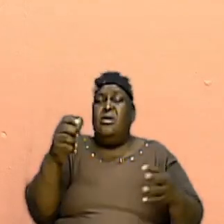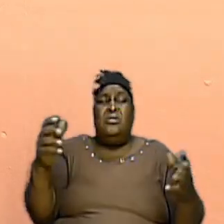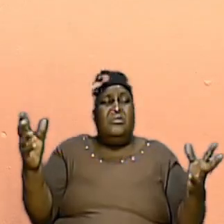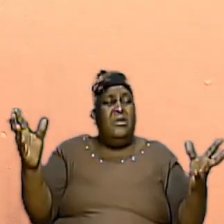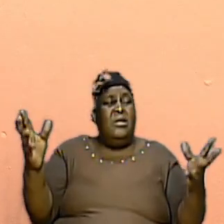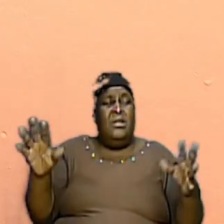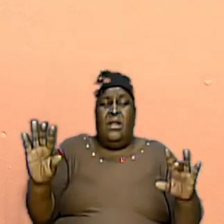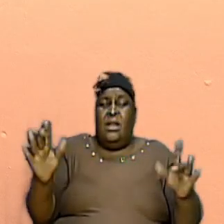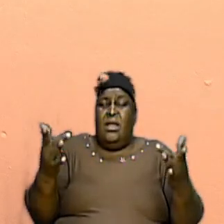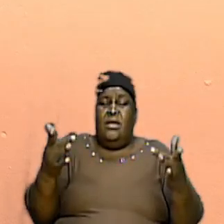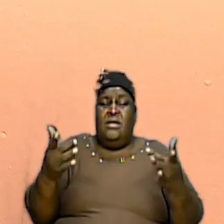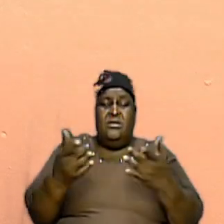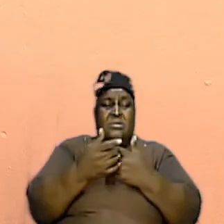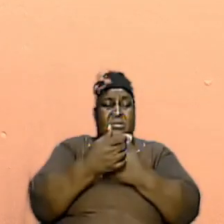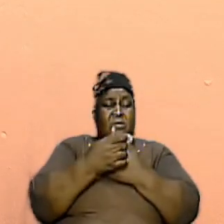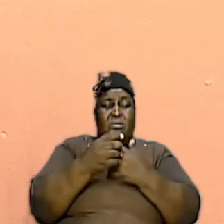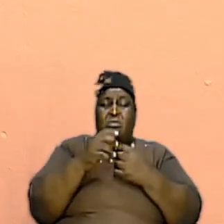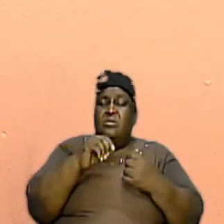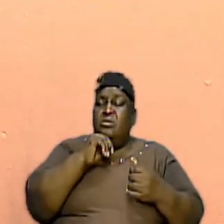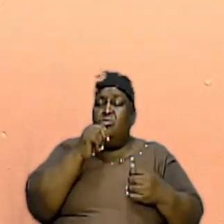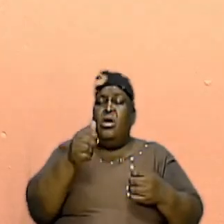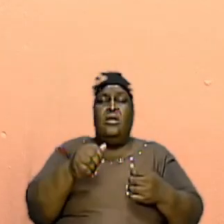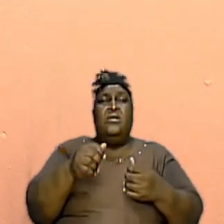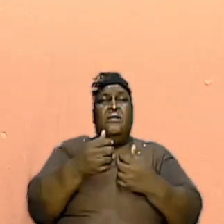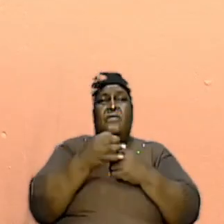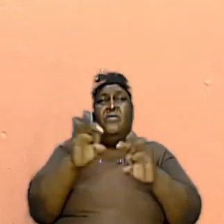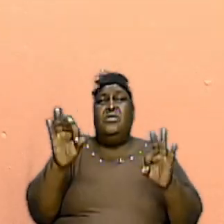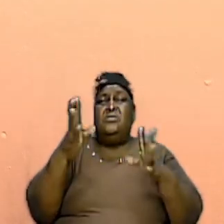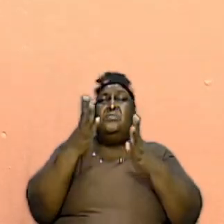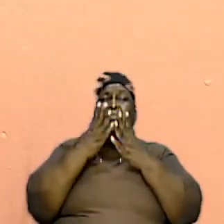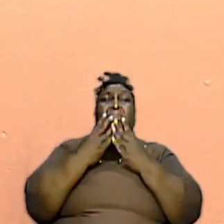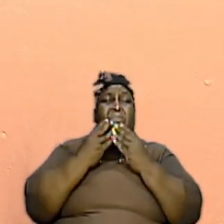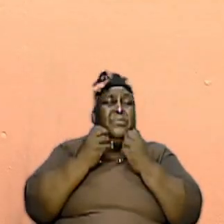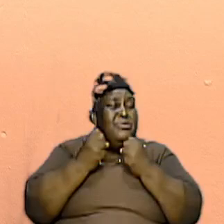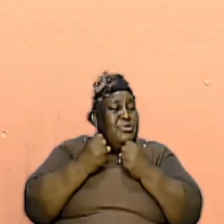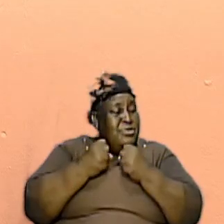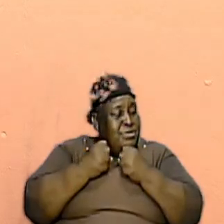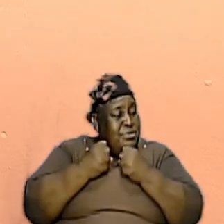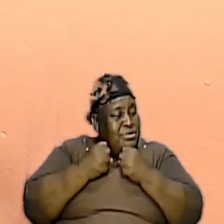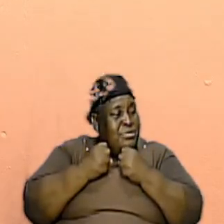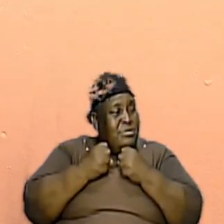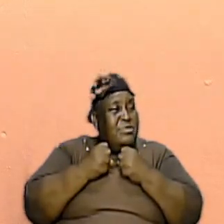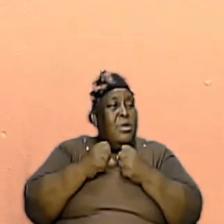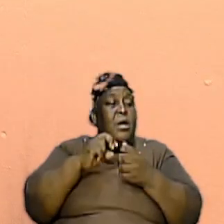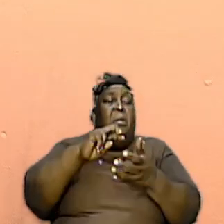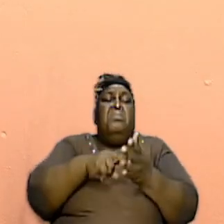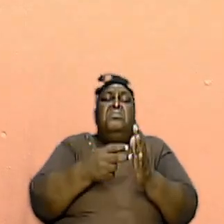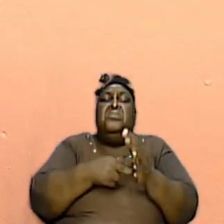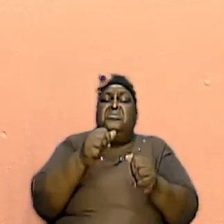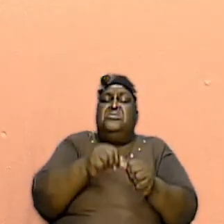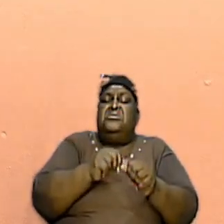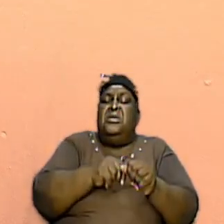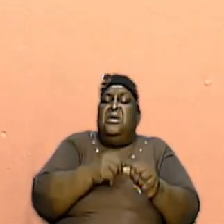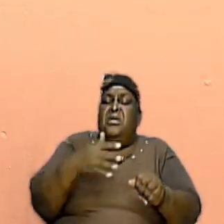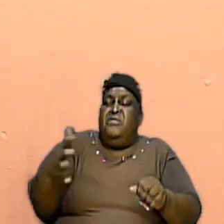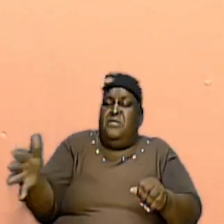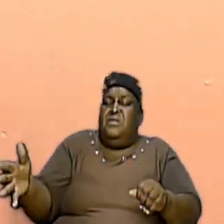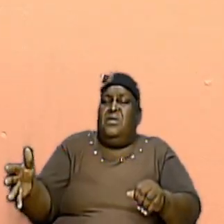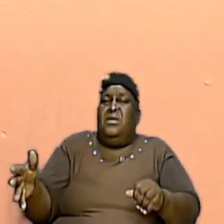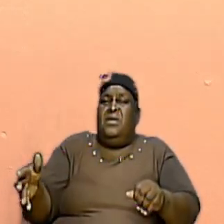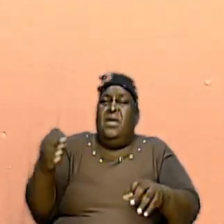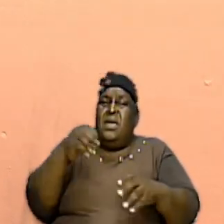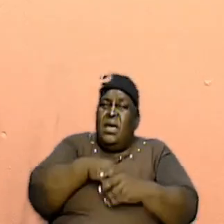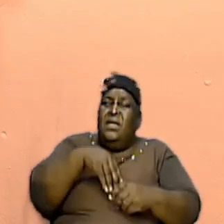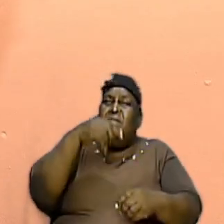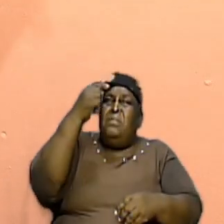It Is No Free For All It Is Precious And It Means Everything It Was In